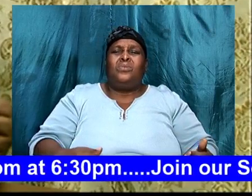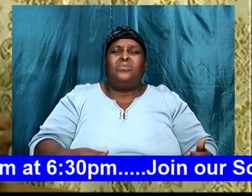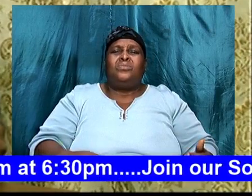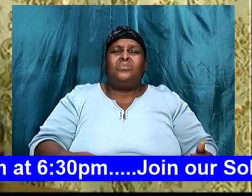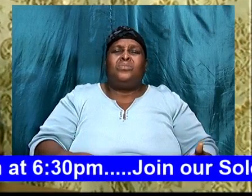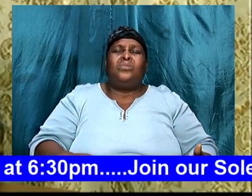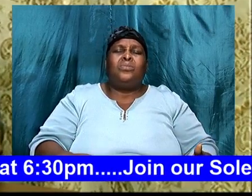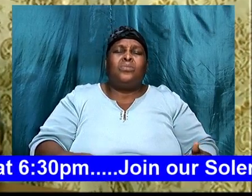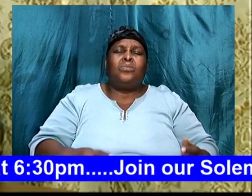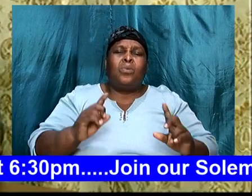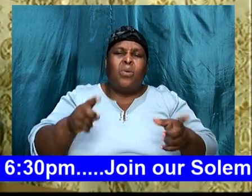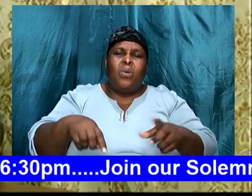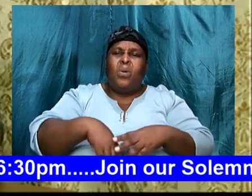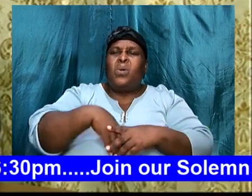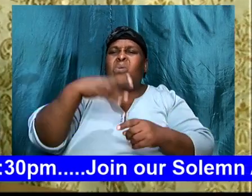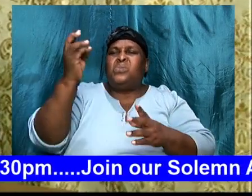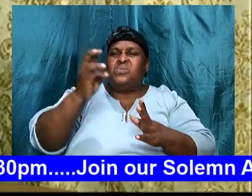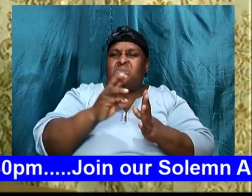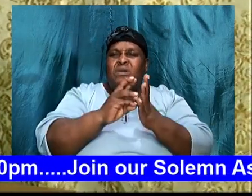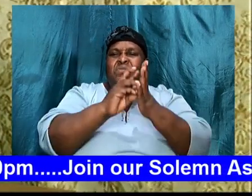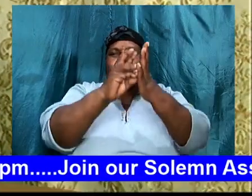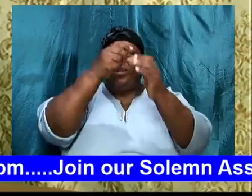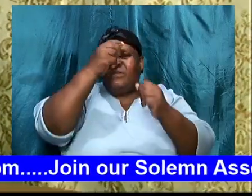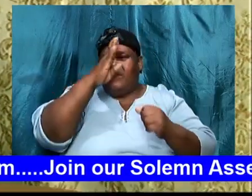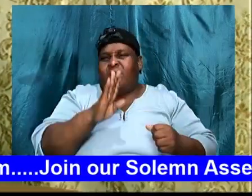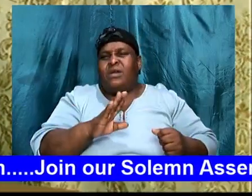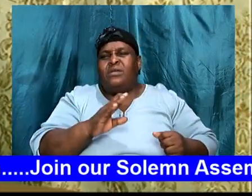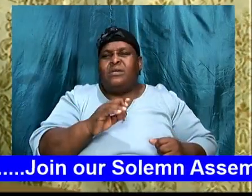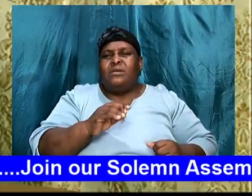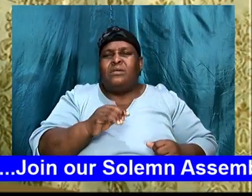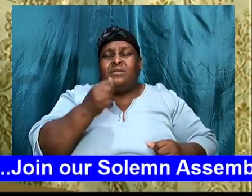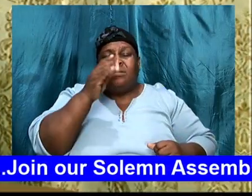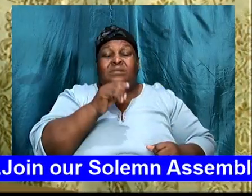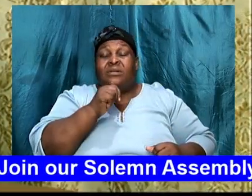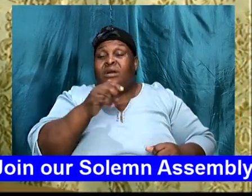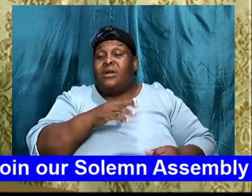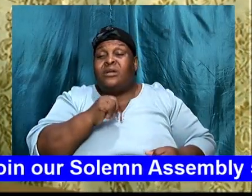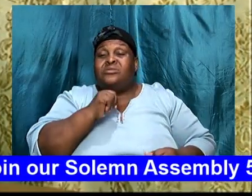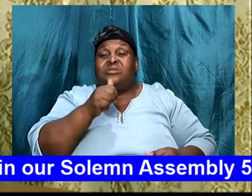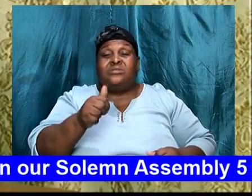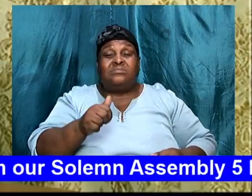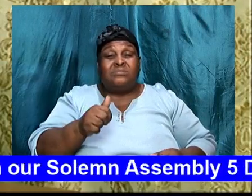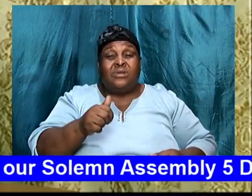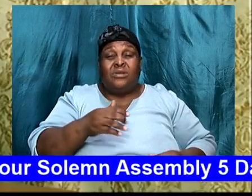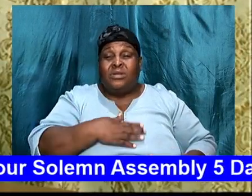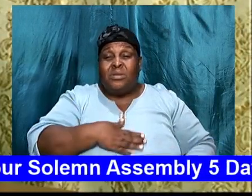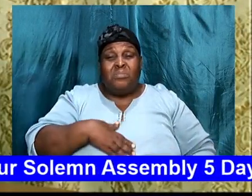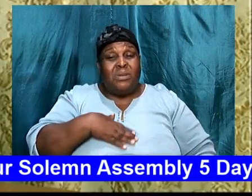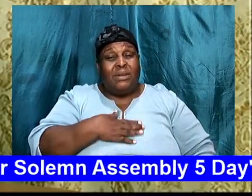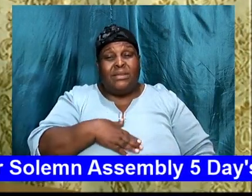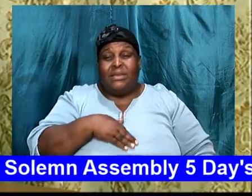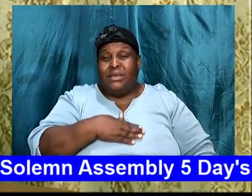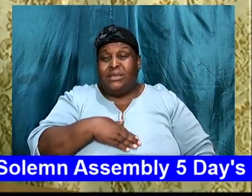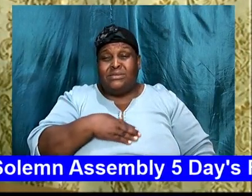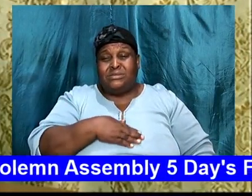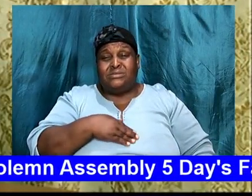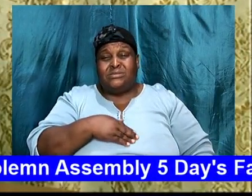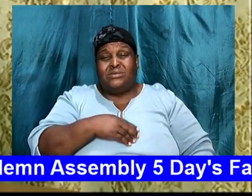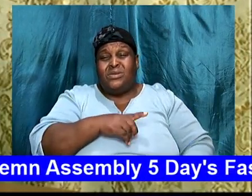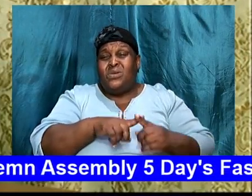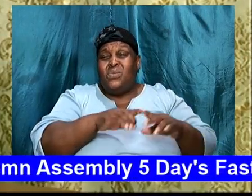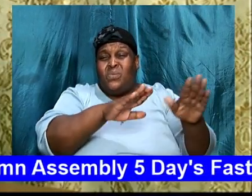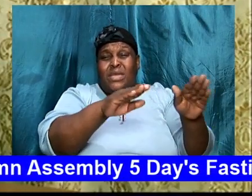to get this thing. God is not pleased, when we do that. And I'm saying to us, as brethren, that we